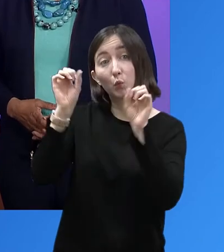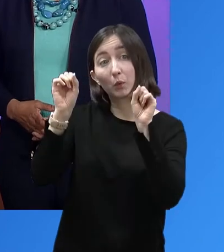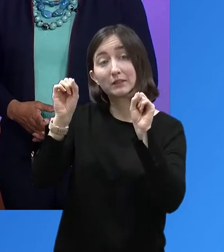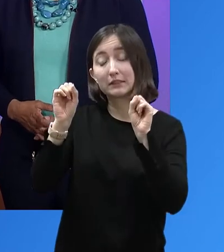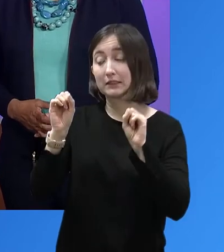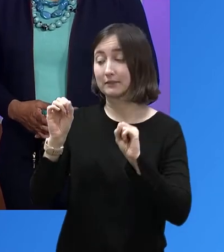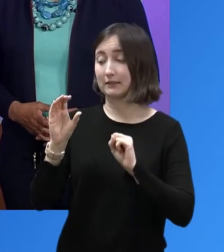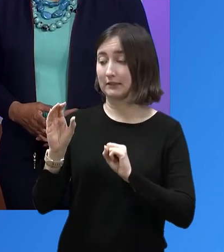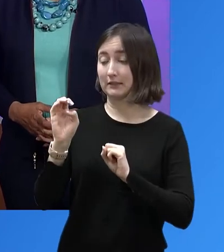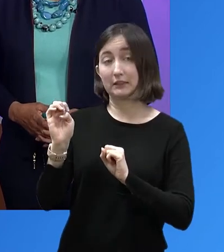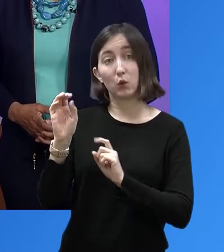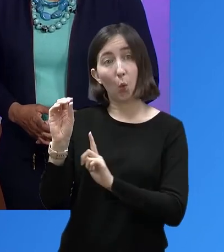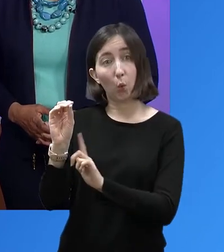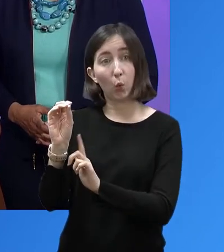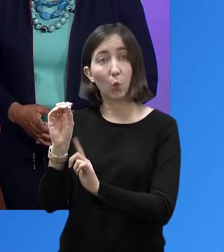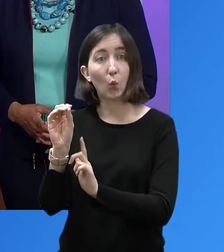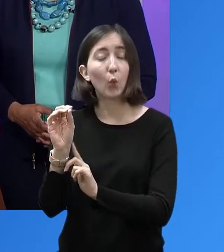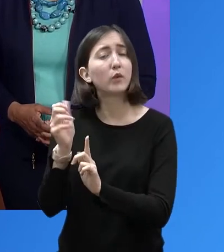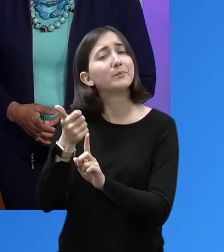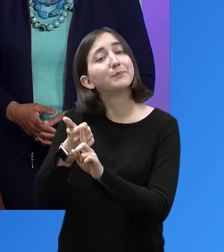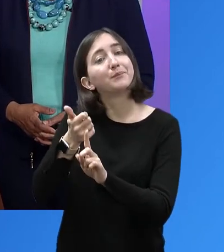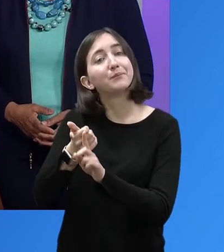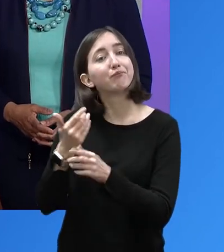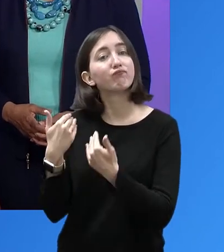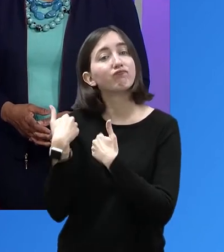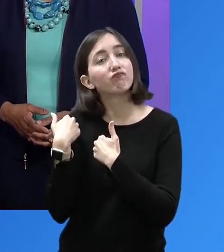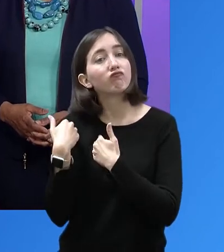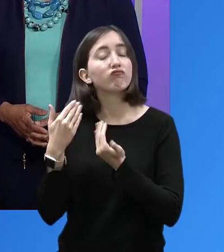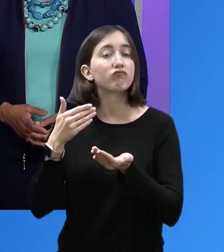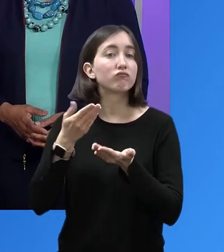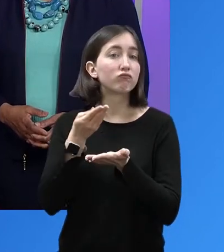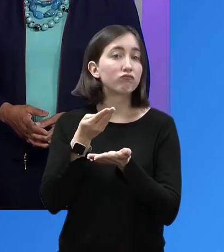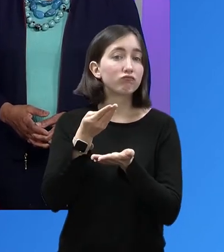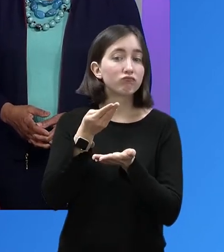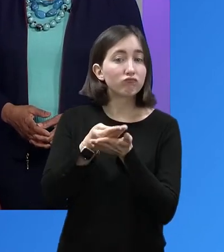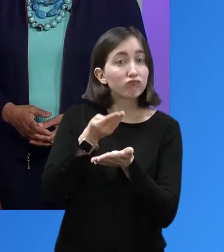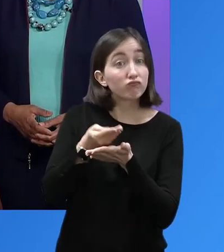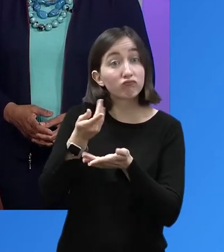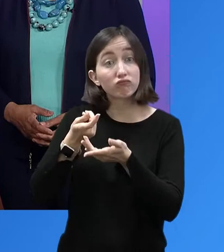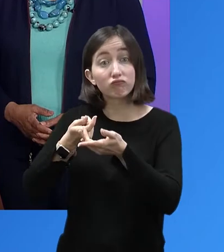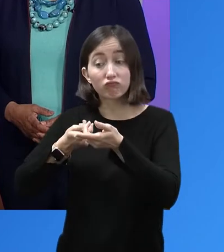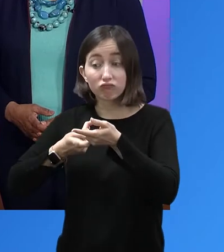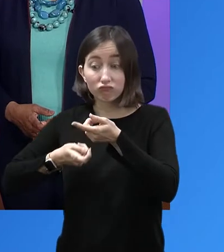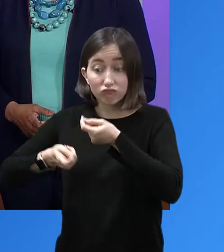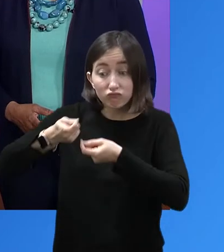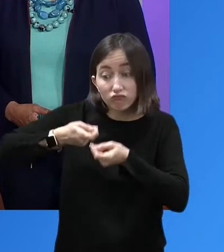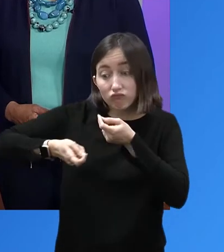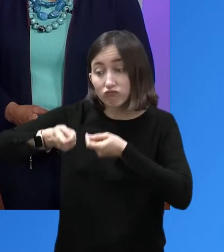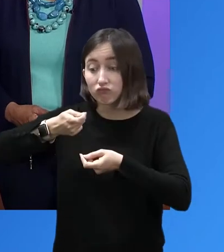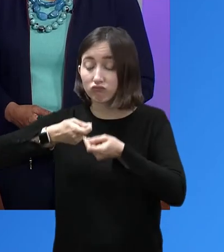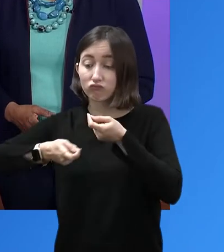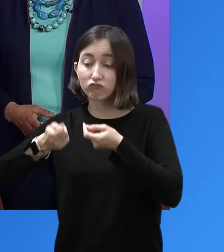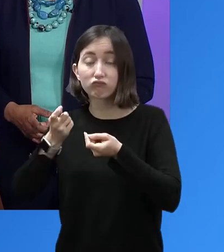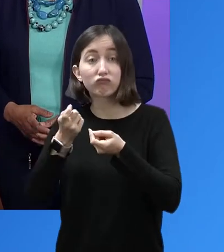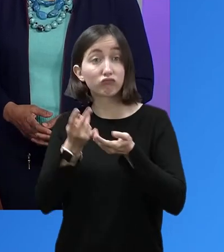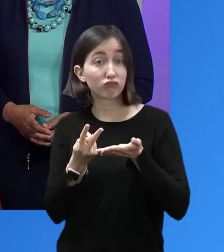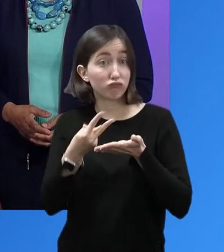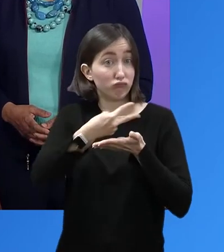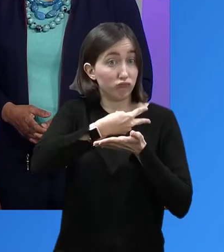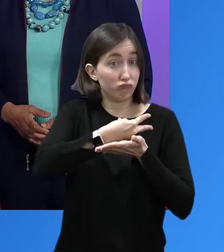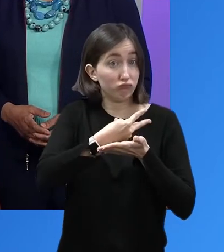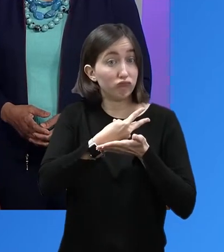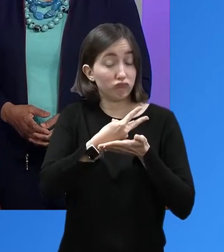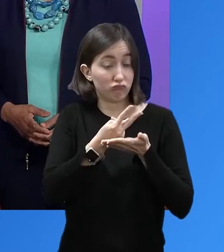Ms. Barrera is responsible for the organization's financial management, oversight of its annual budget, and the